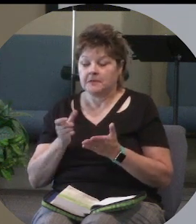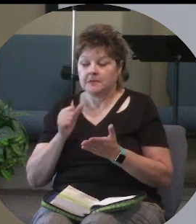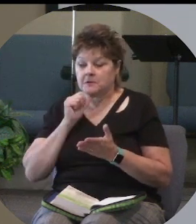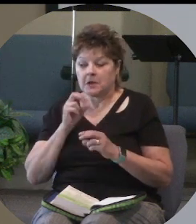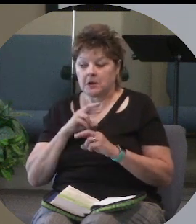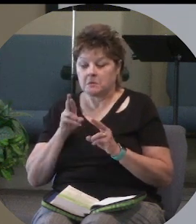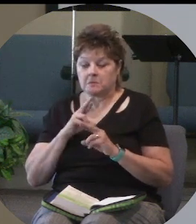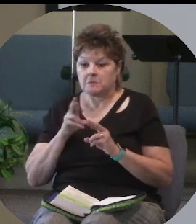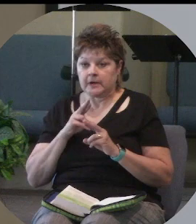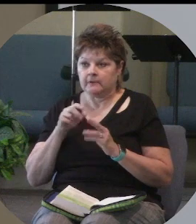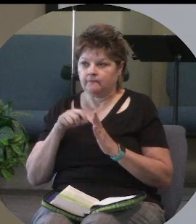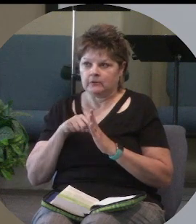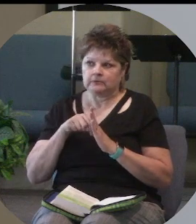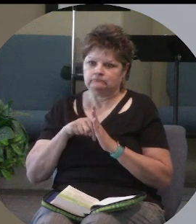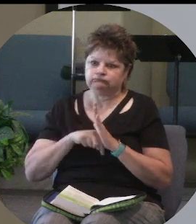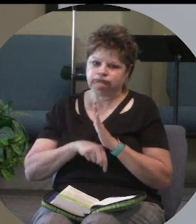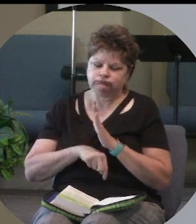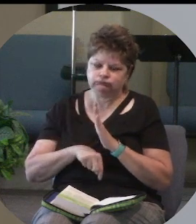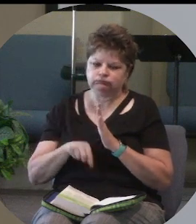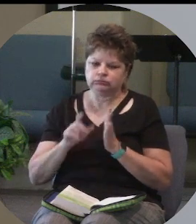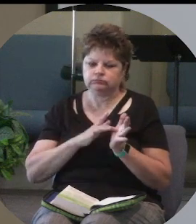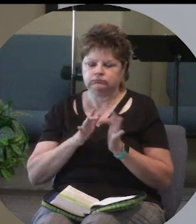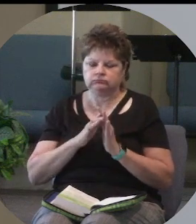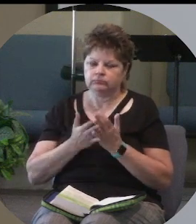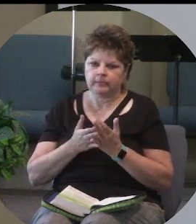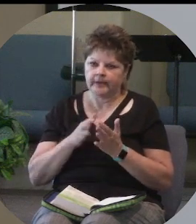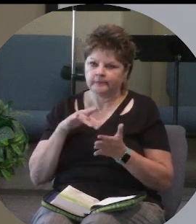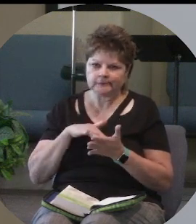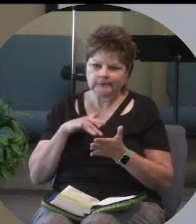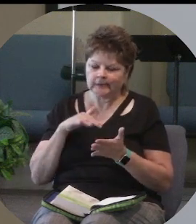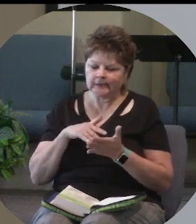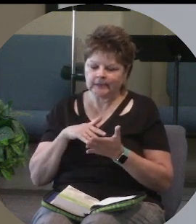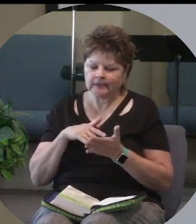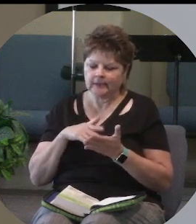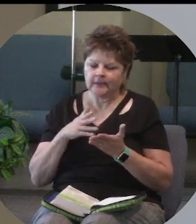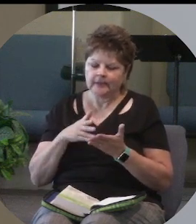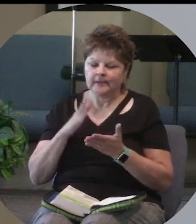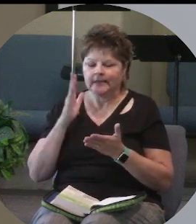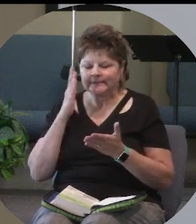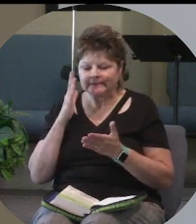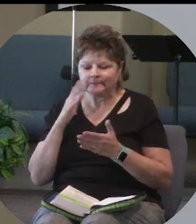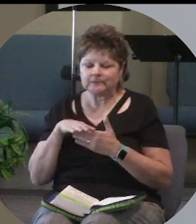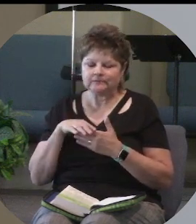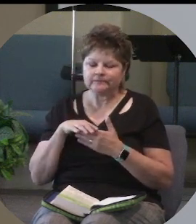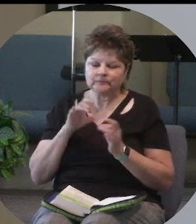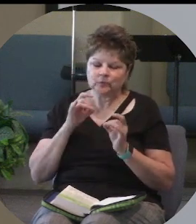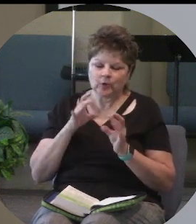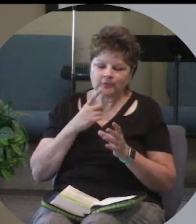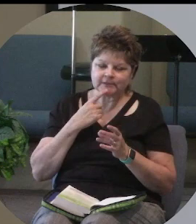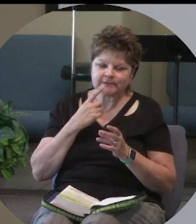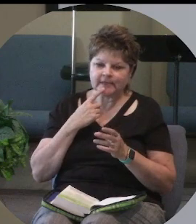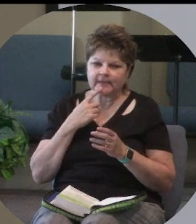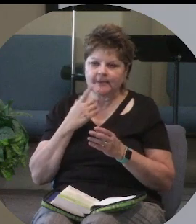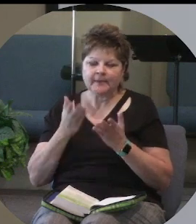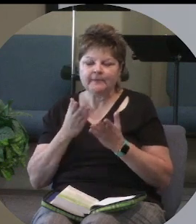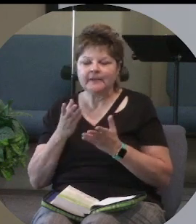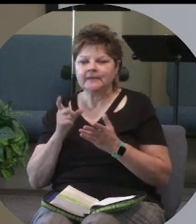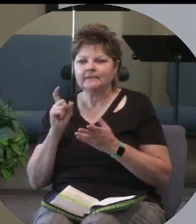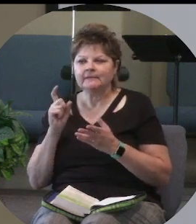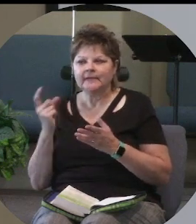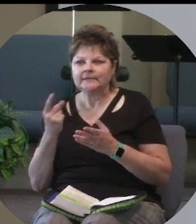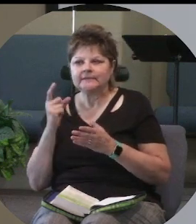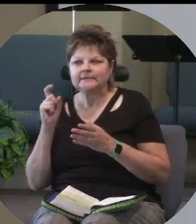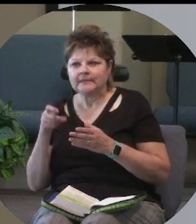for deep in depth Bible study or something that sounds terrible to say maybe they just need to know the God that they need to know